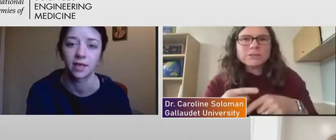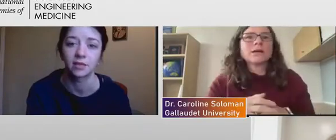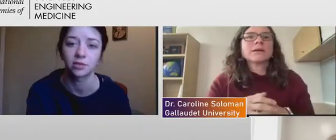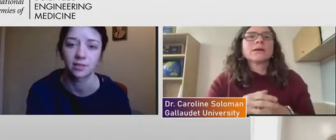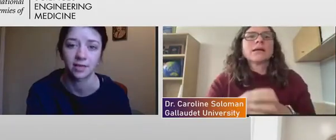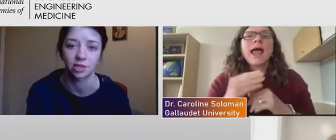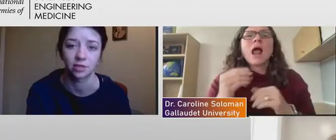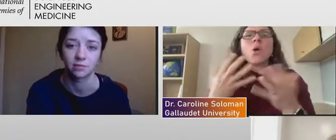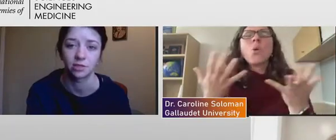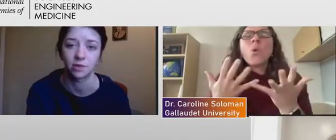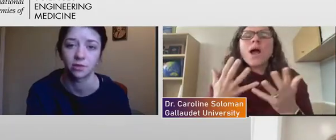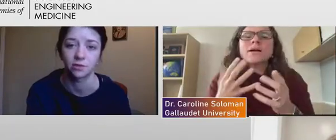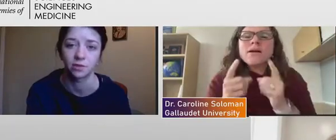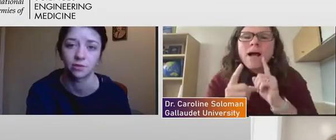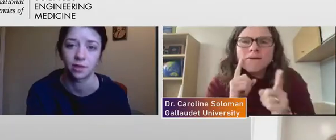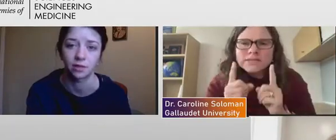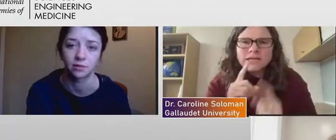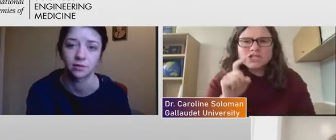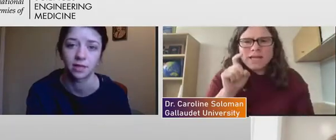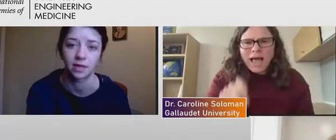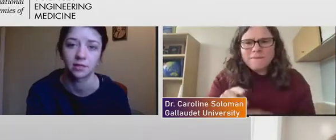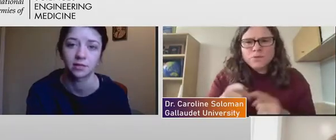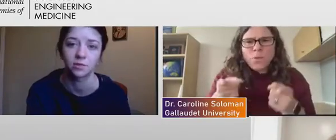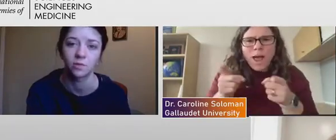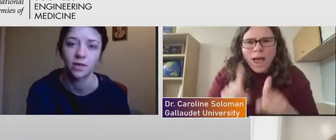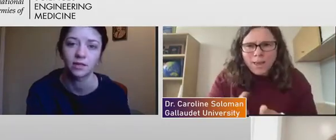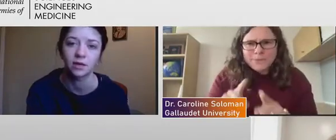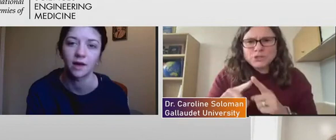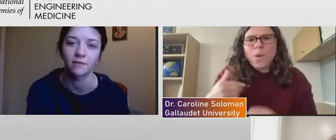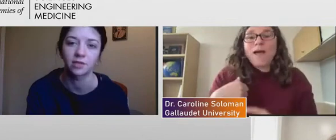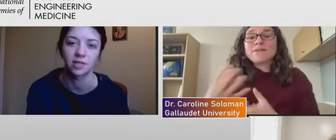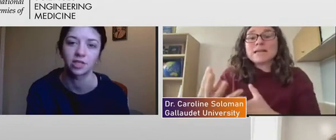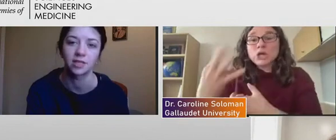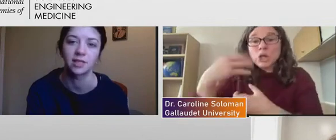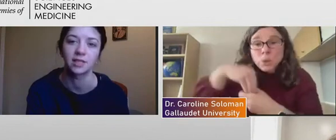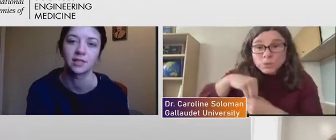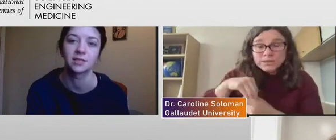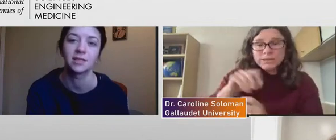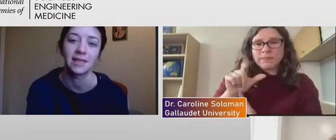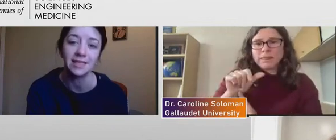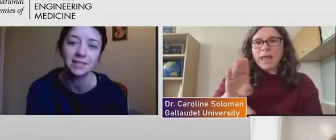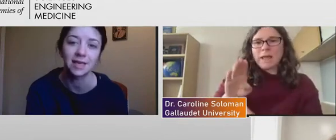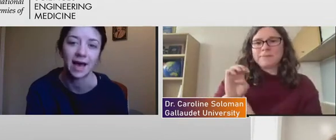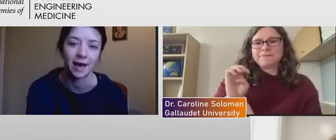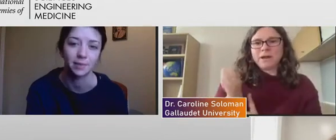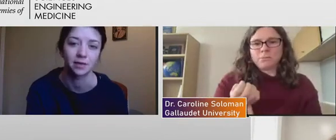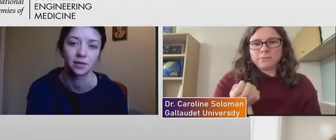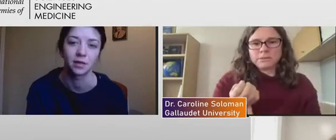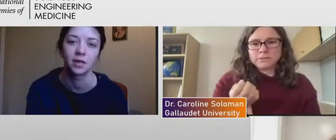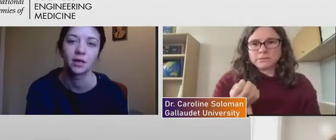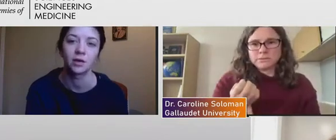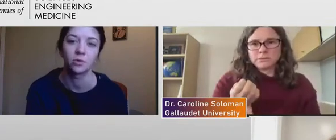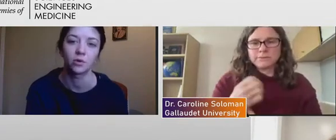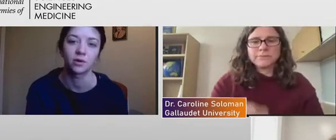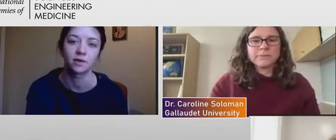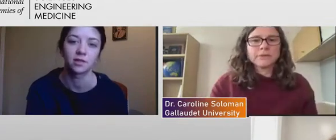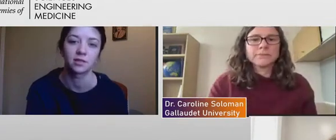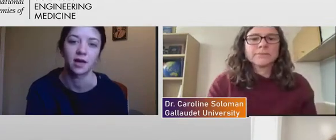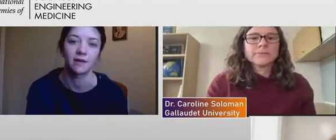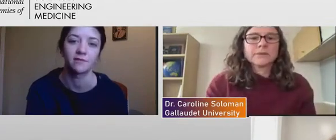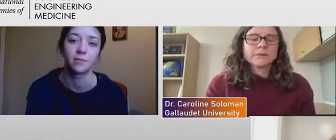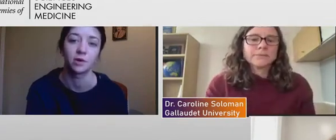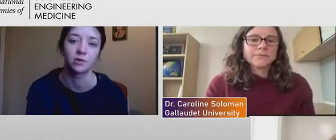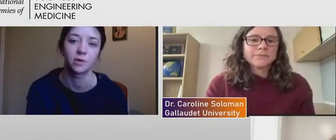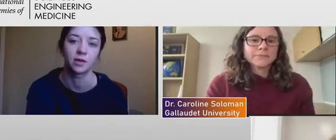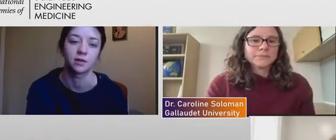and the intersection between those two things, and what conversations need to happen in order for